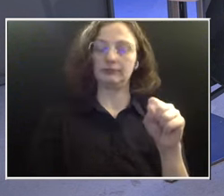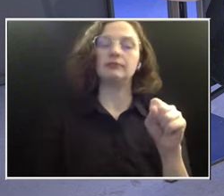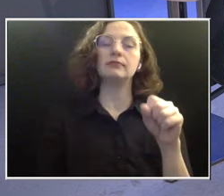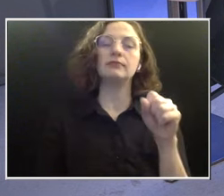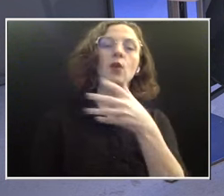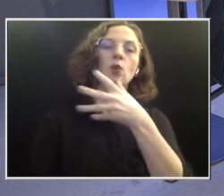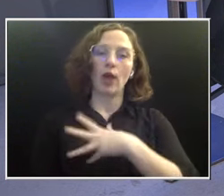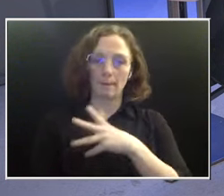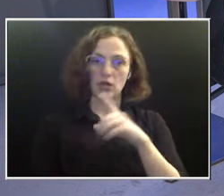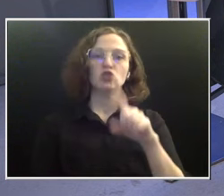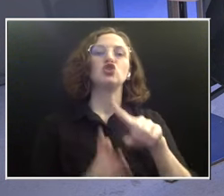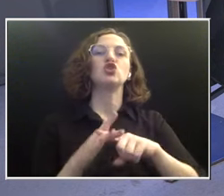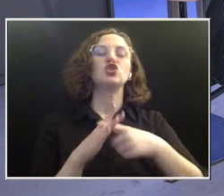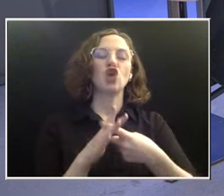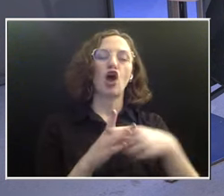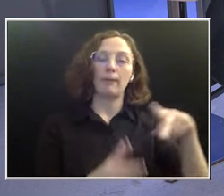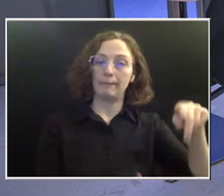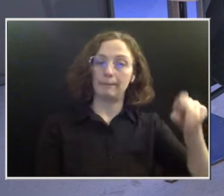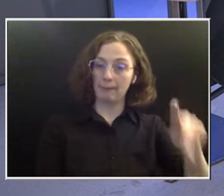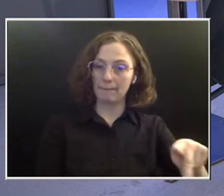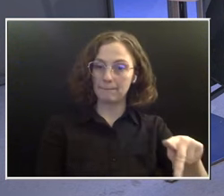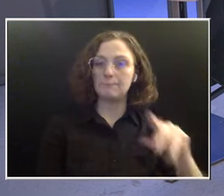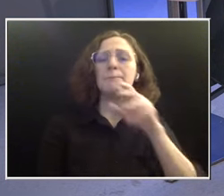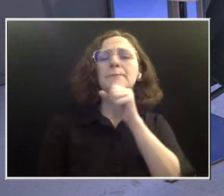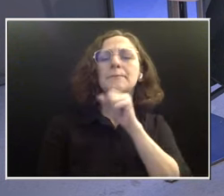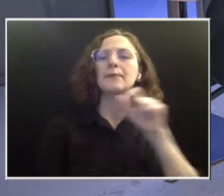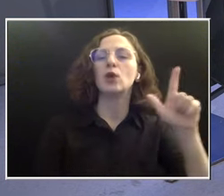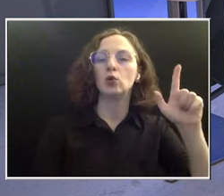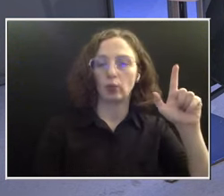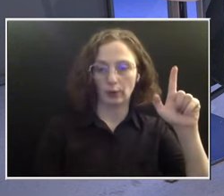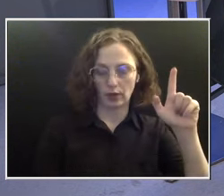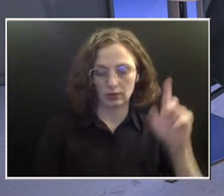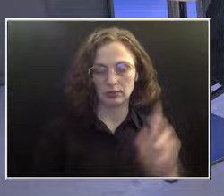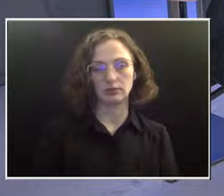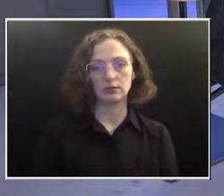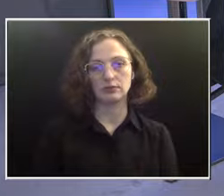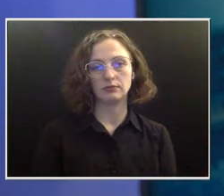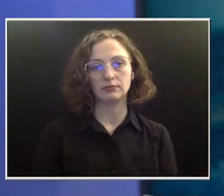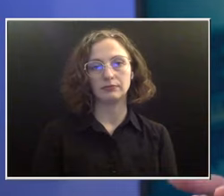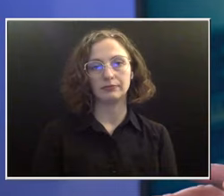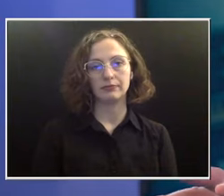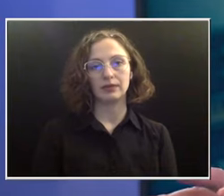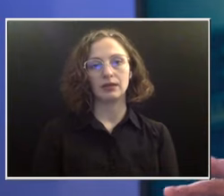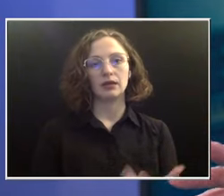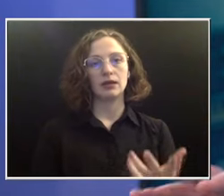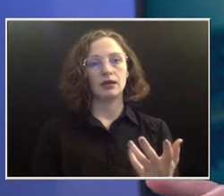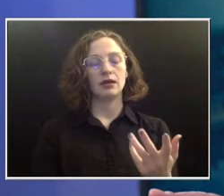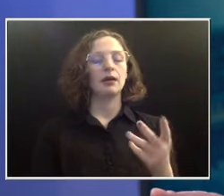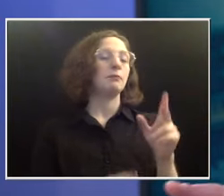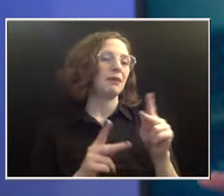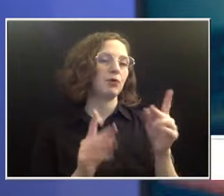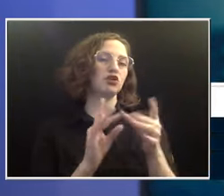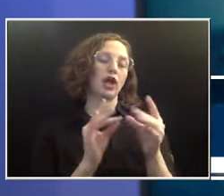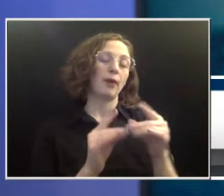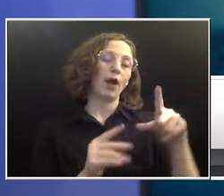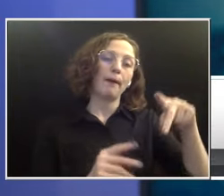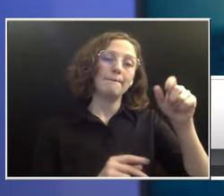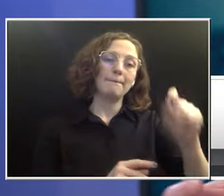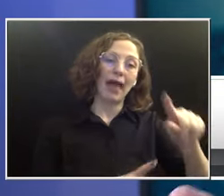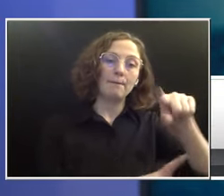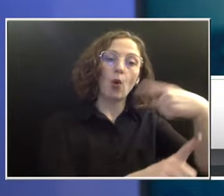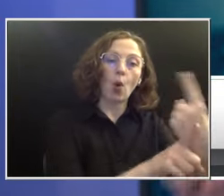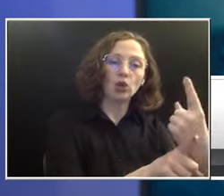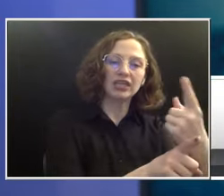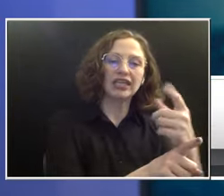21, and they'll talk a lot about pap-only or co-testing. And so really what you want to know is co-testing